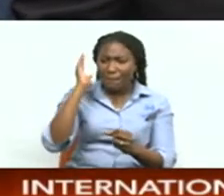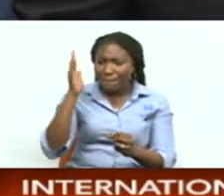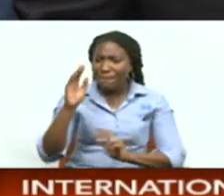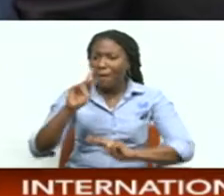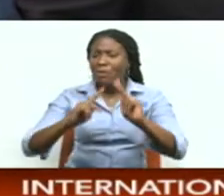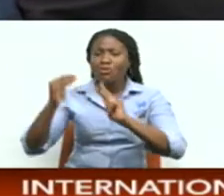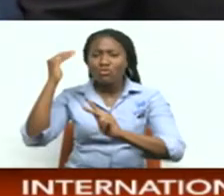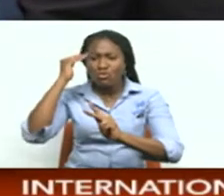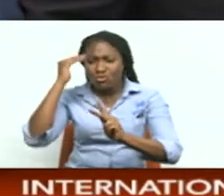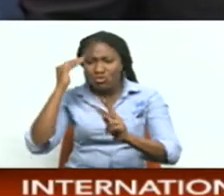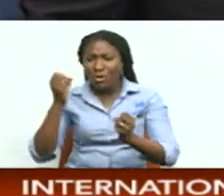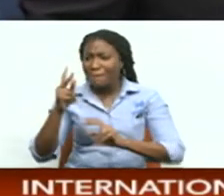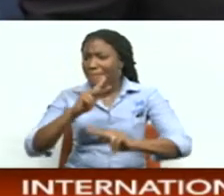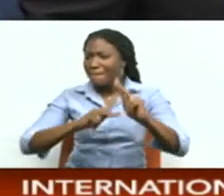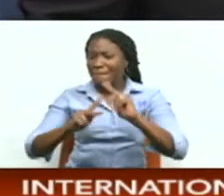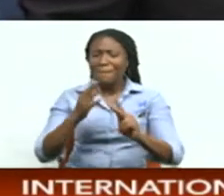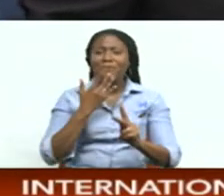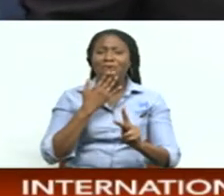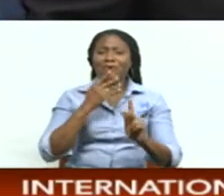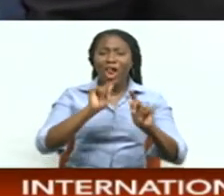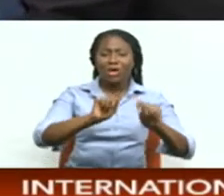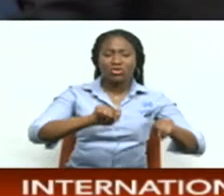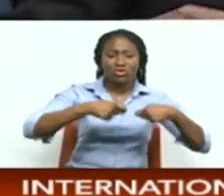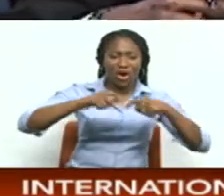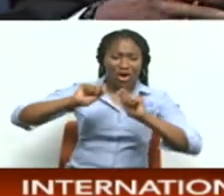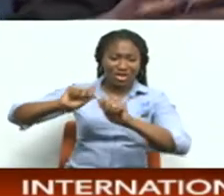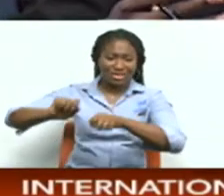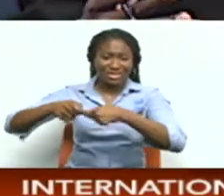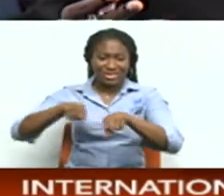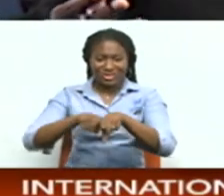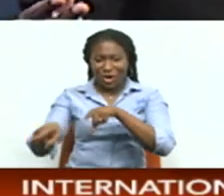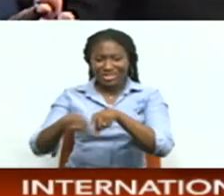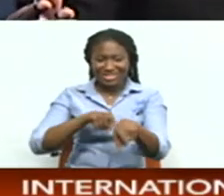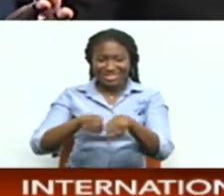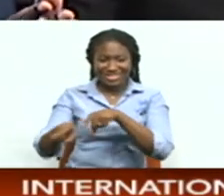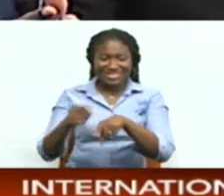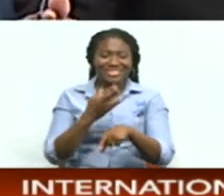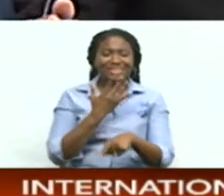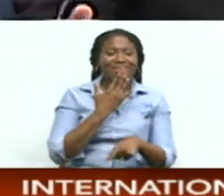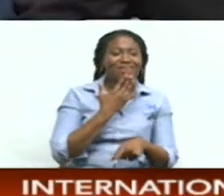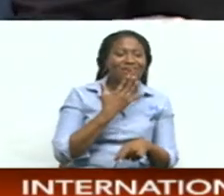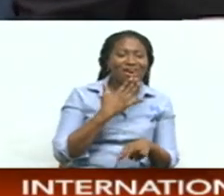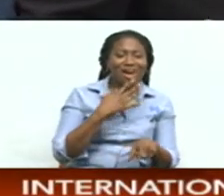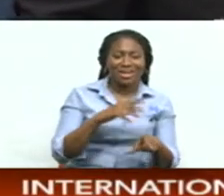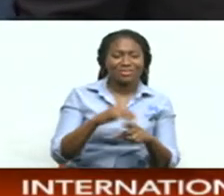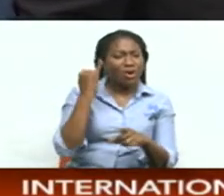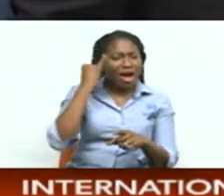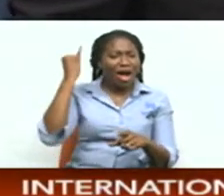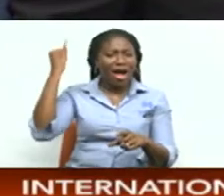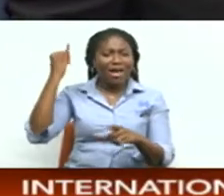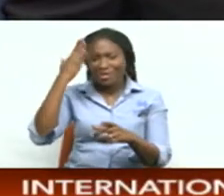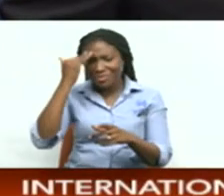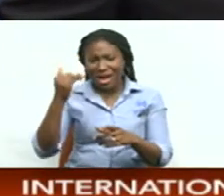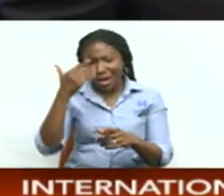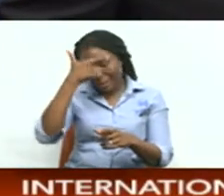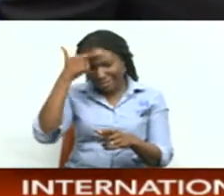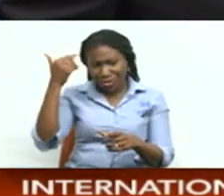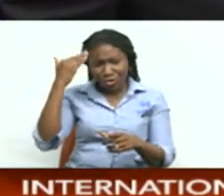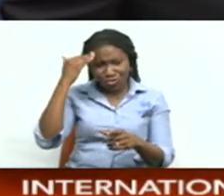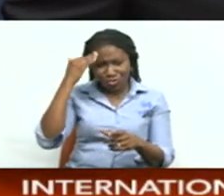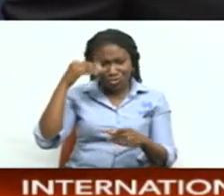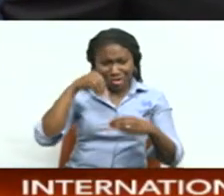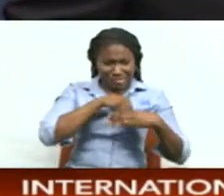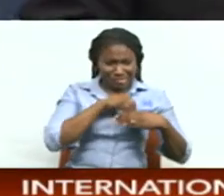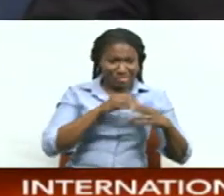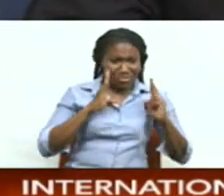scores of people rocked their socks for the cause but why colorful socks the idea was created because chromosomes are actually shaped